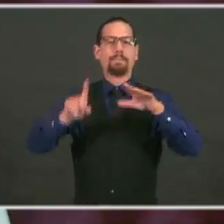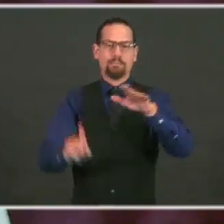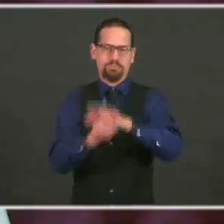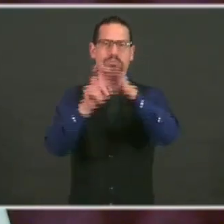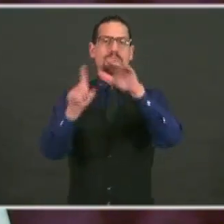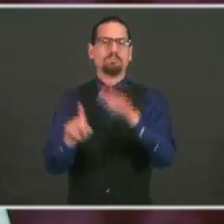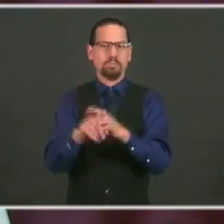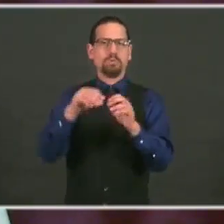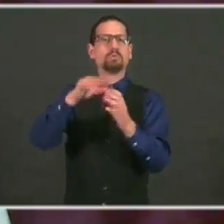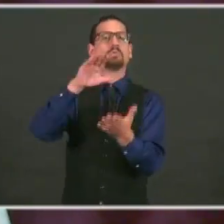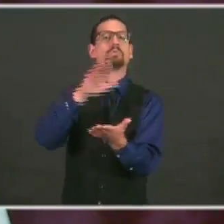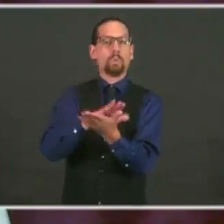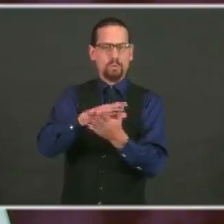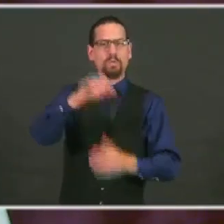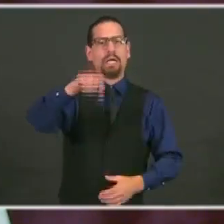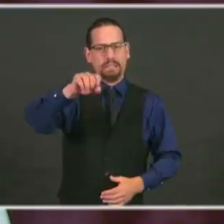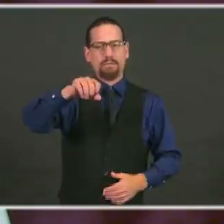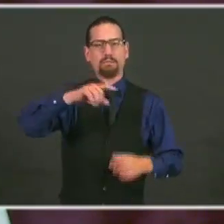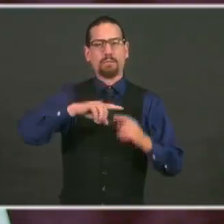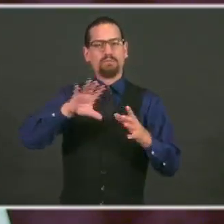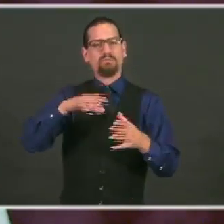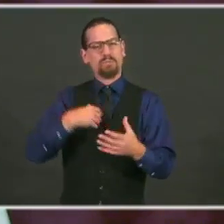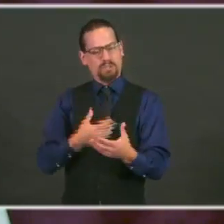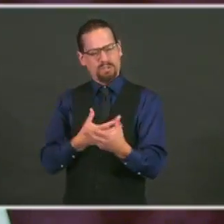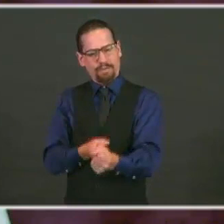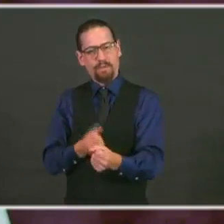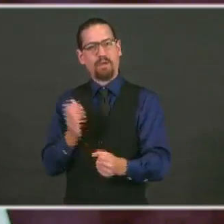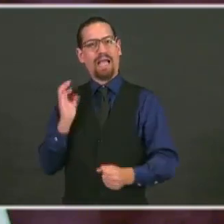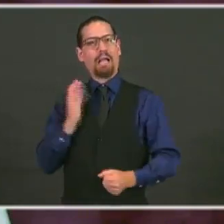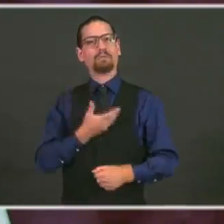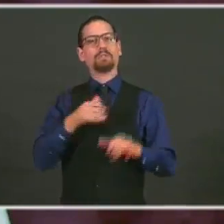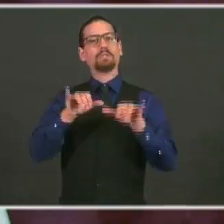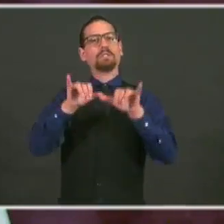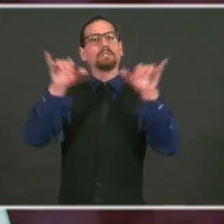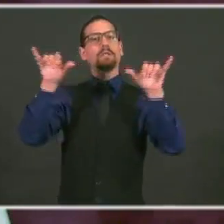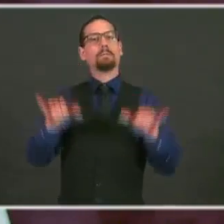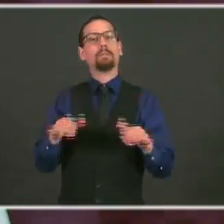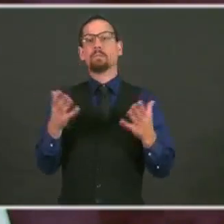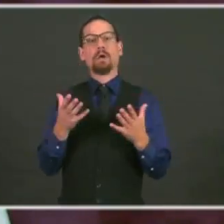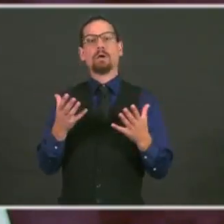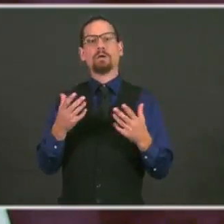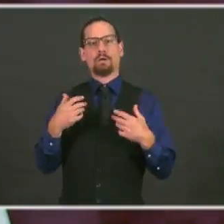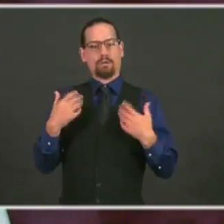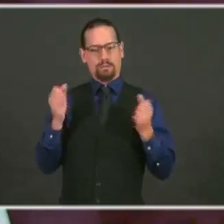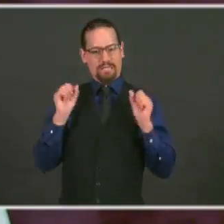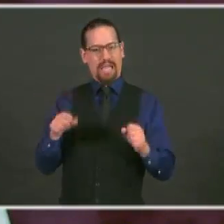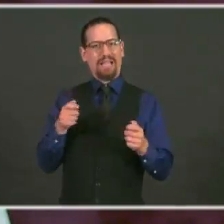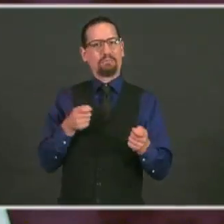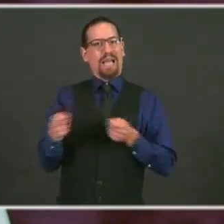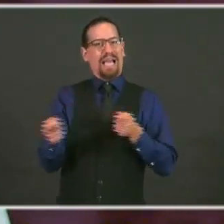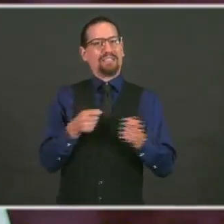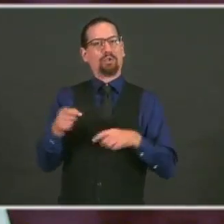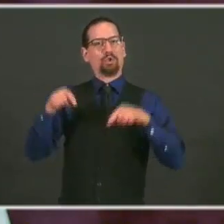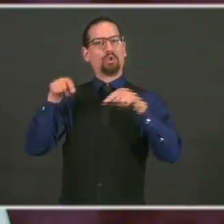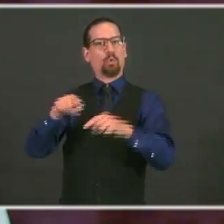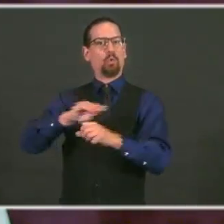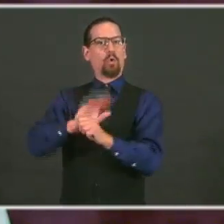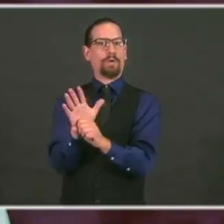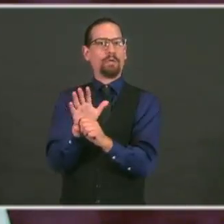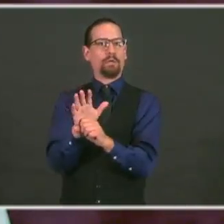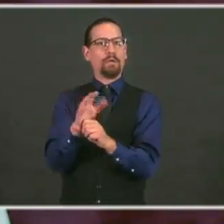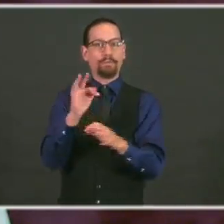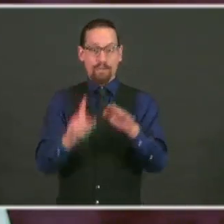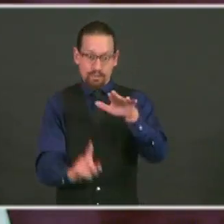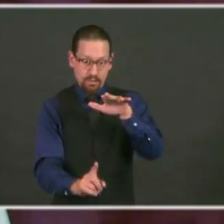I'm seeing, I'm confident we have the systems in place to handle it. Dr. Alexander Scott is going to talk in a few minutes in